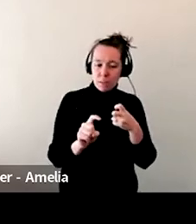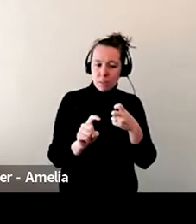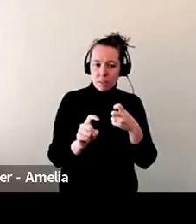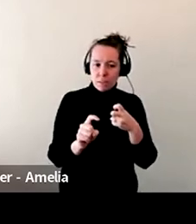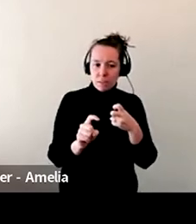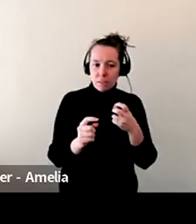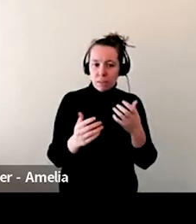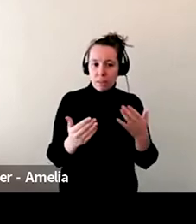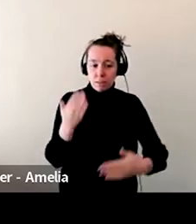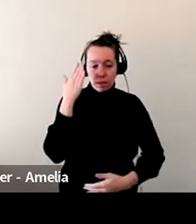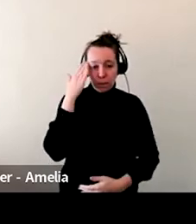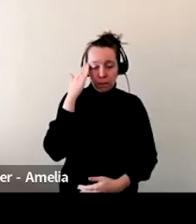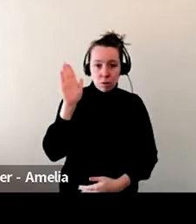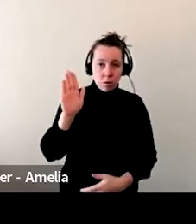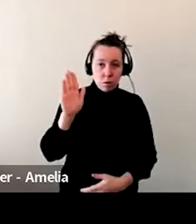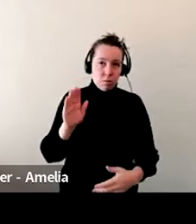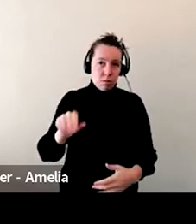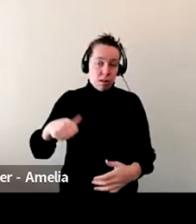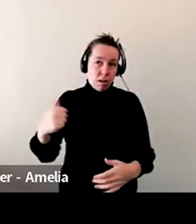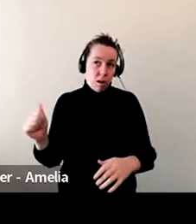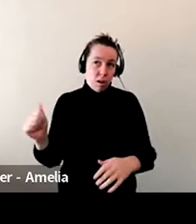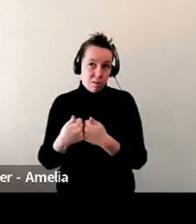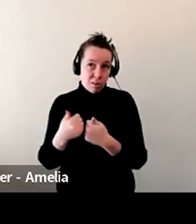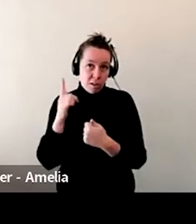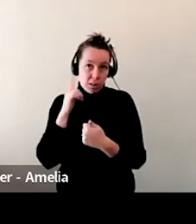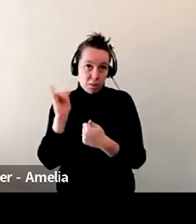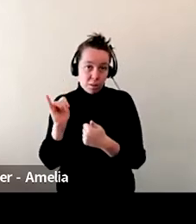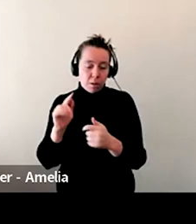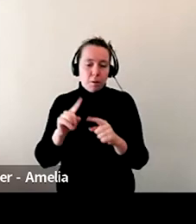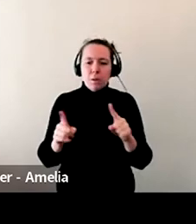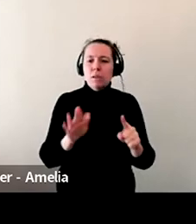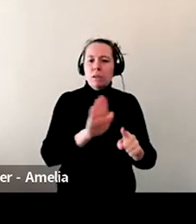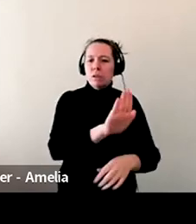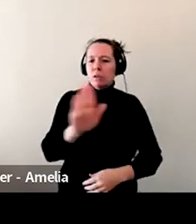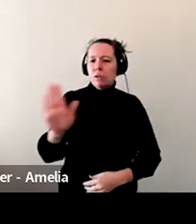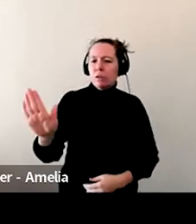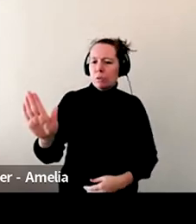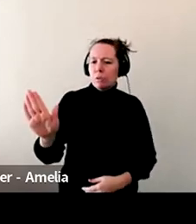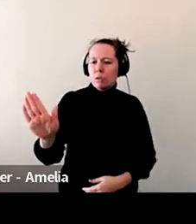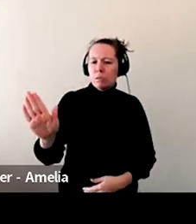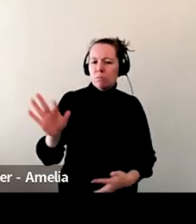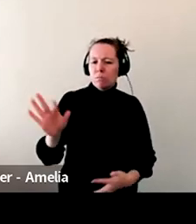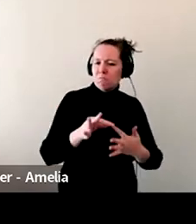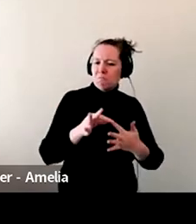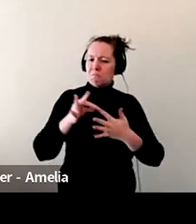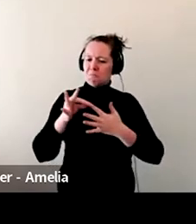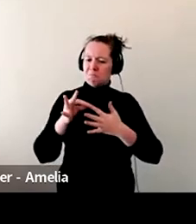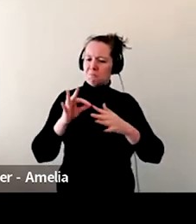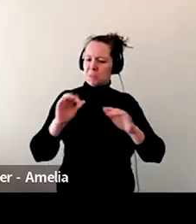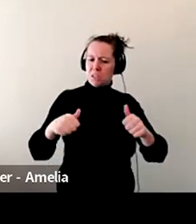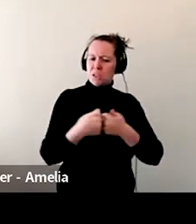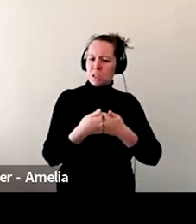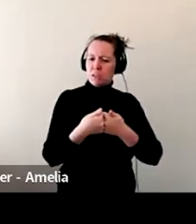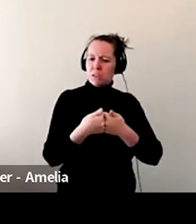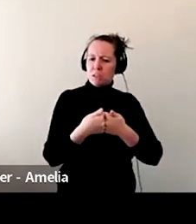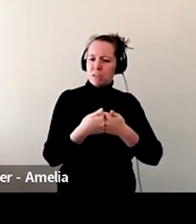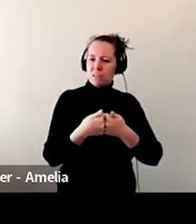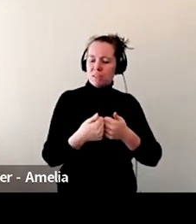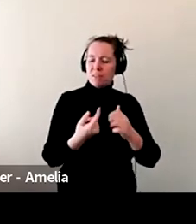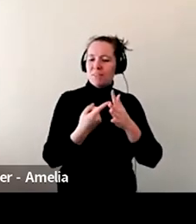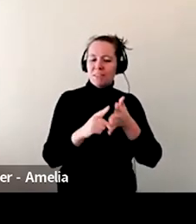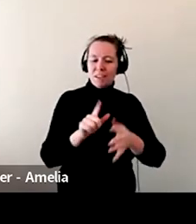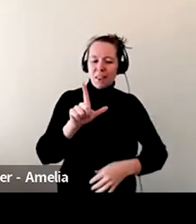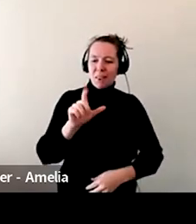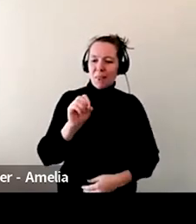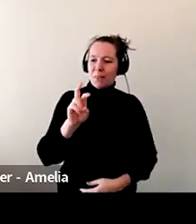what the challenges would have been otherwise, but do you see that there were unique challenges? I'm going to start with Lori. know you've